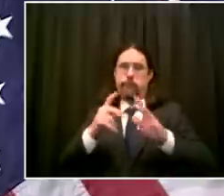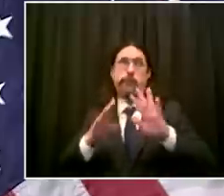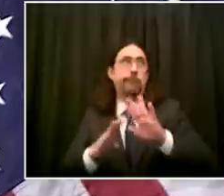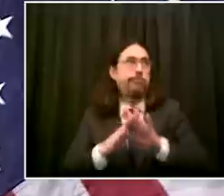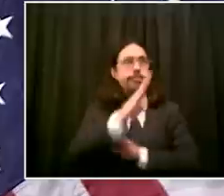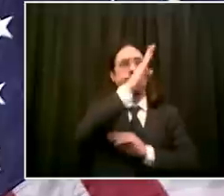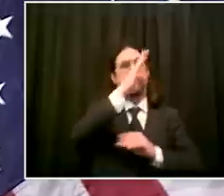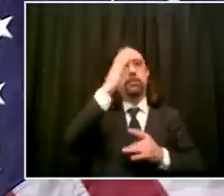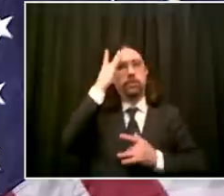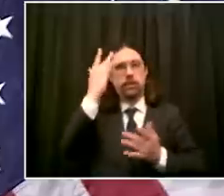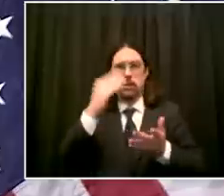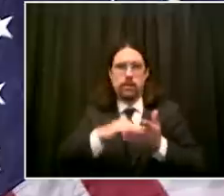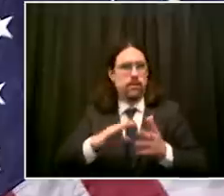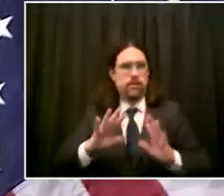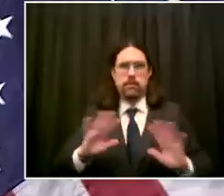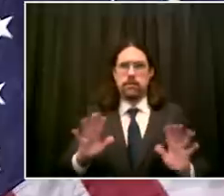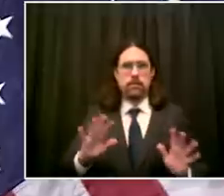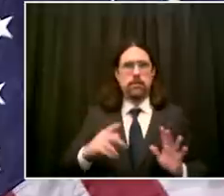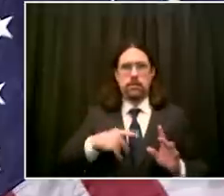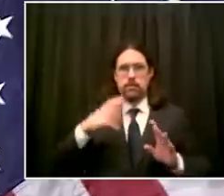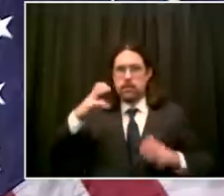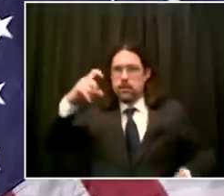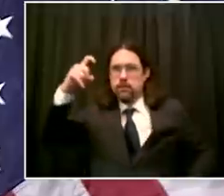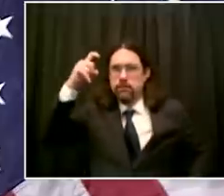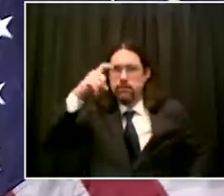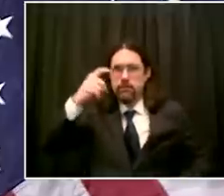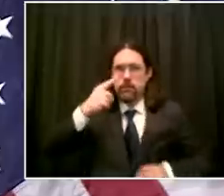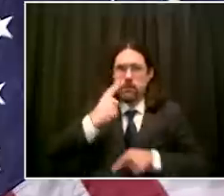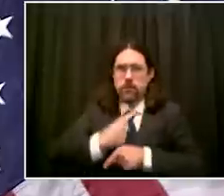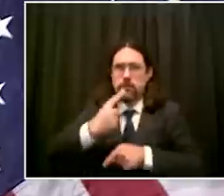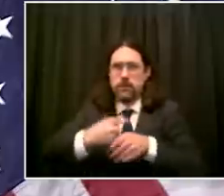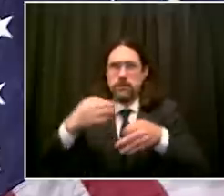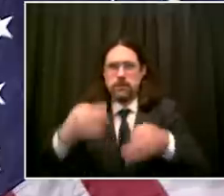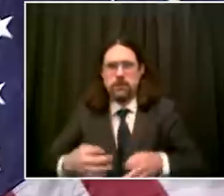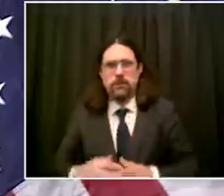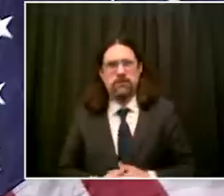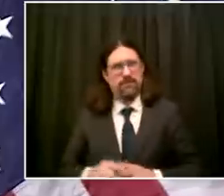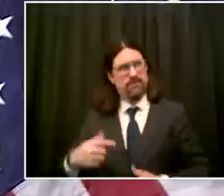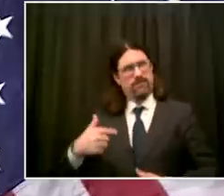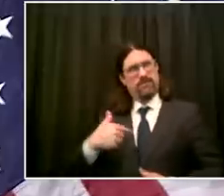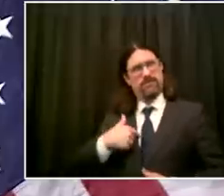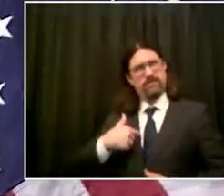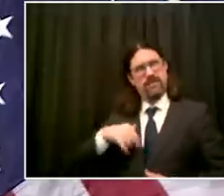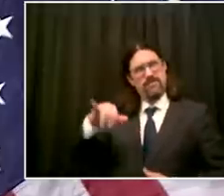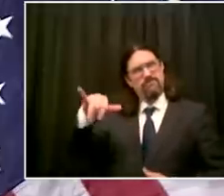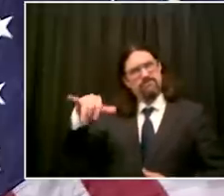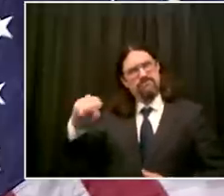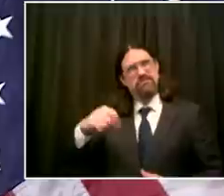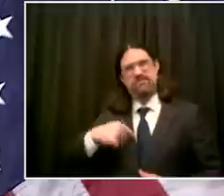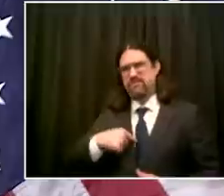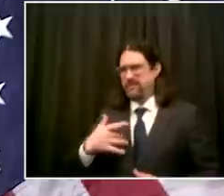when first half of june next we have juliet from 10 10 wins